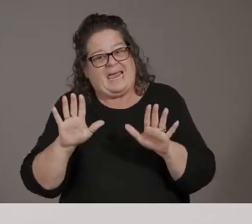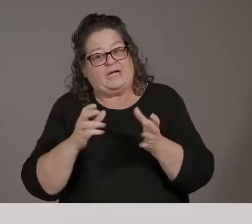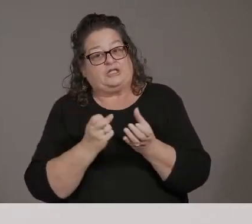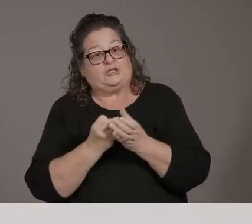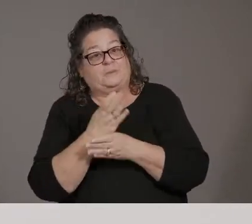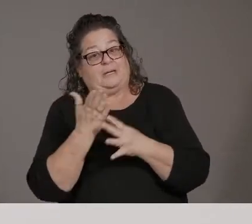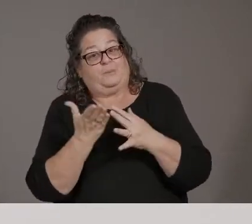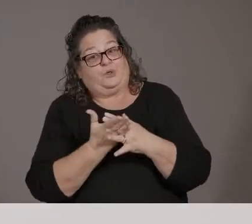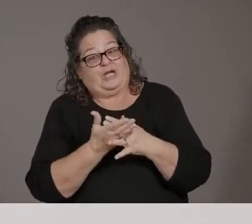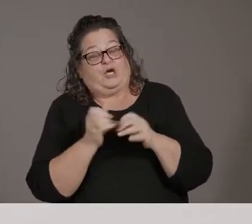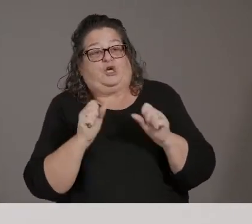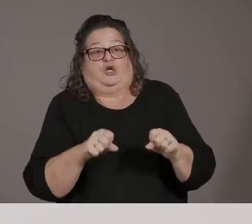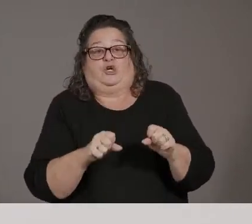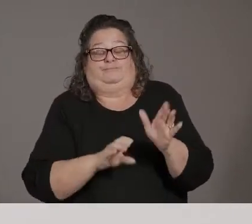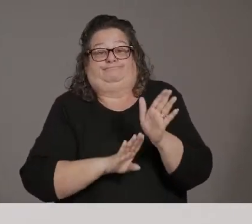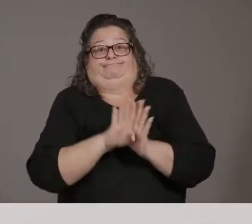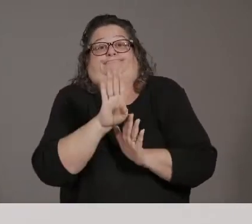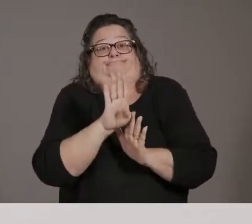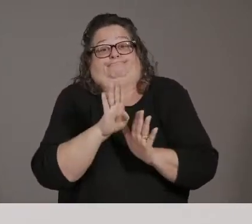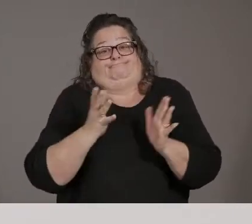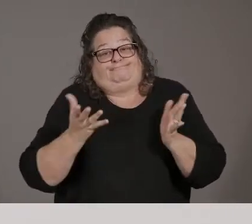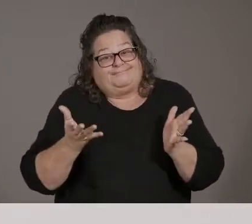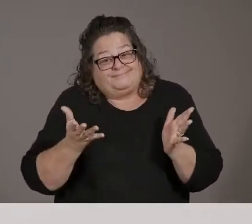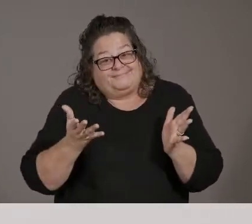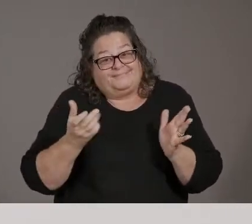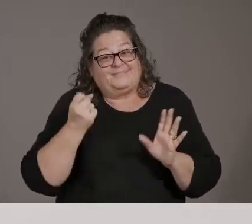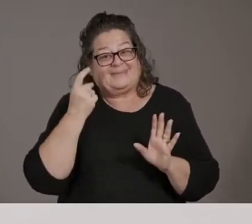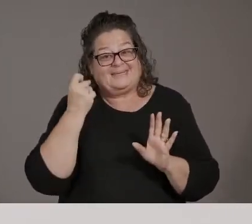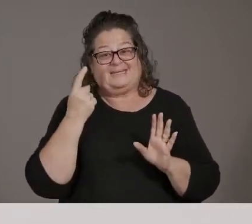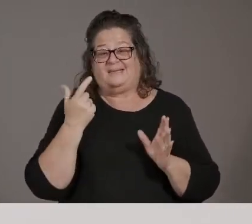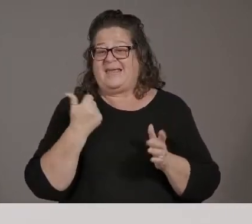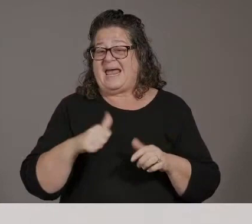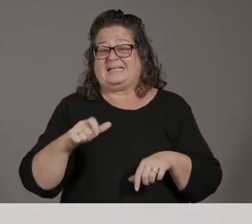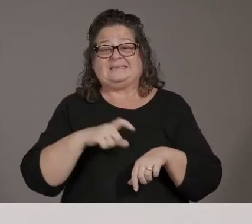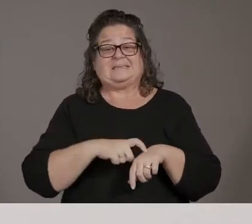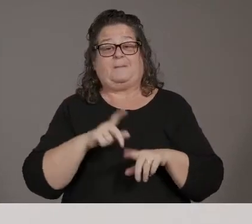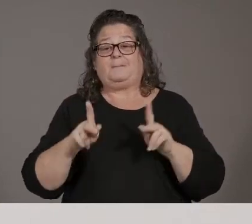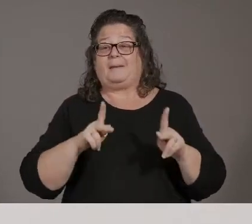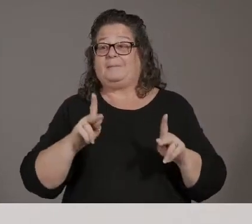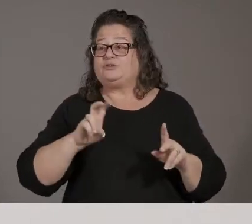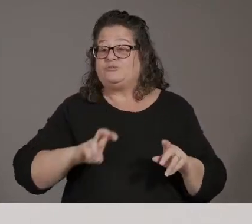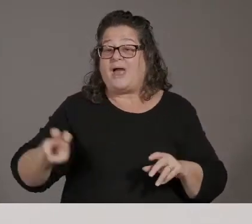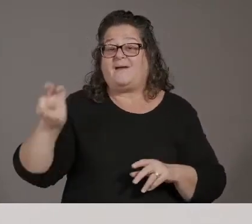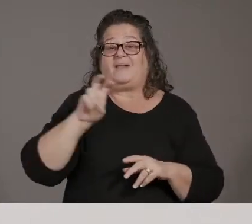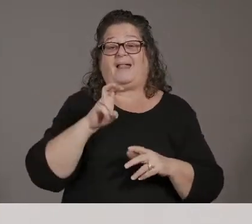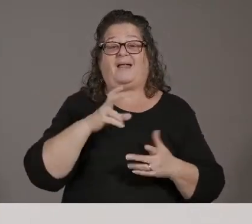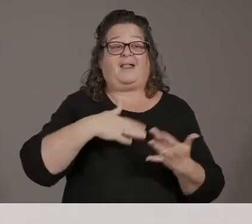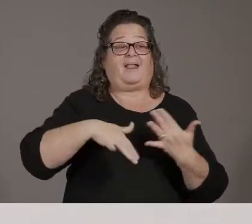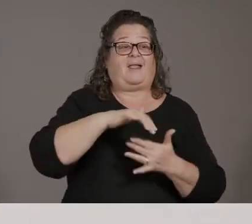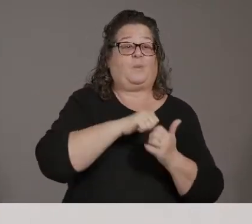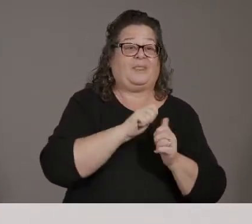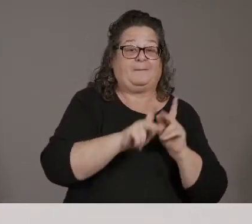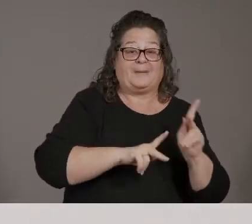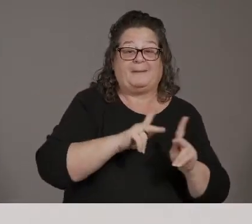when people travel and spend time with people that are not in their household, that does increase the risk for COVID-19 transmission.